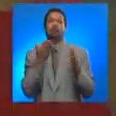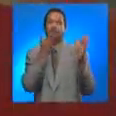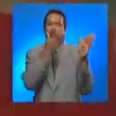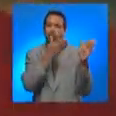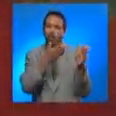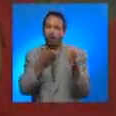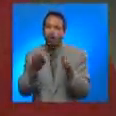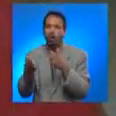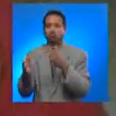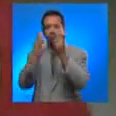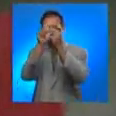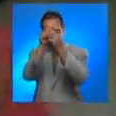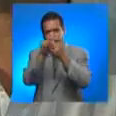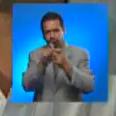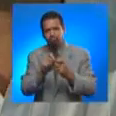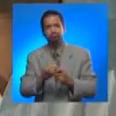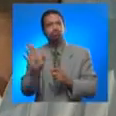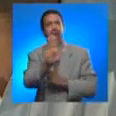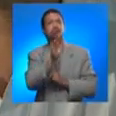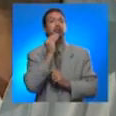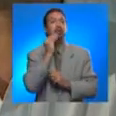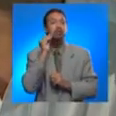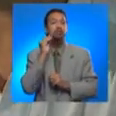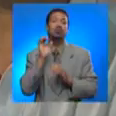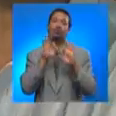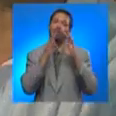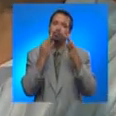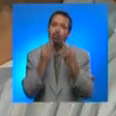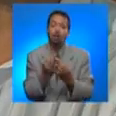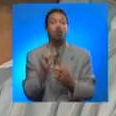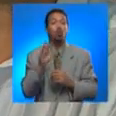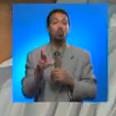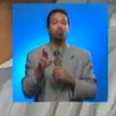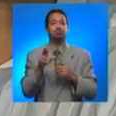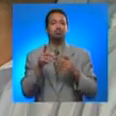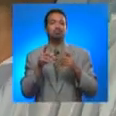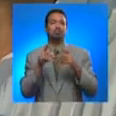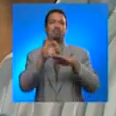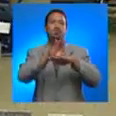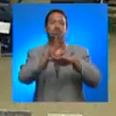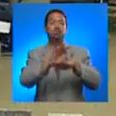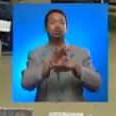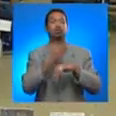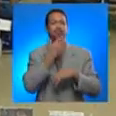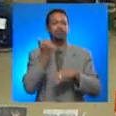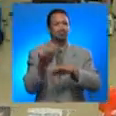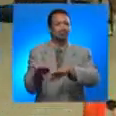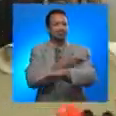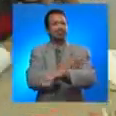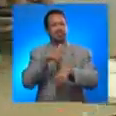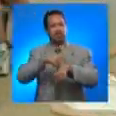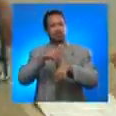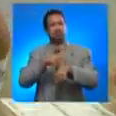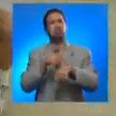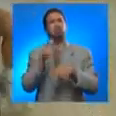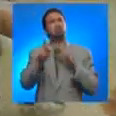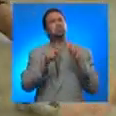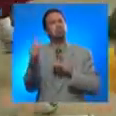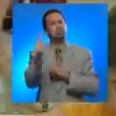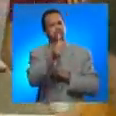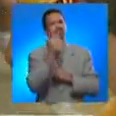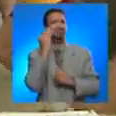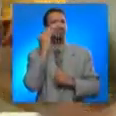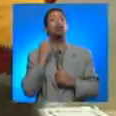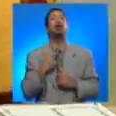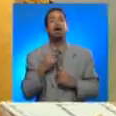It is important that the plan be well articulated in your home, family or organization level. This